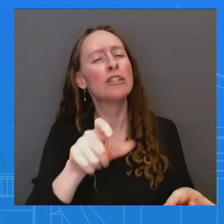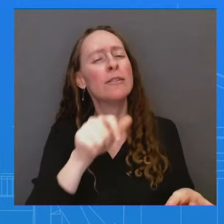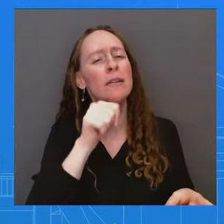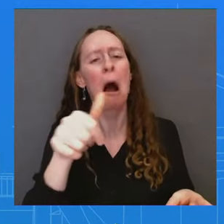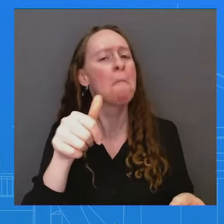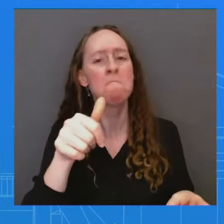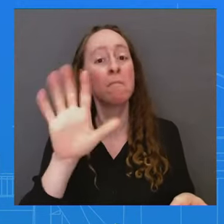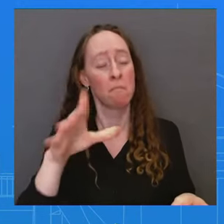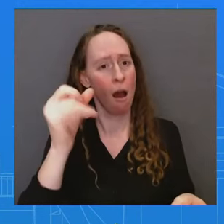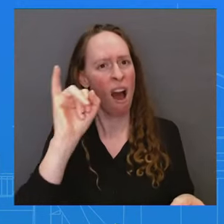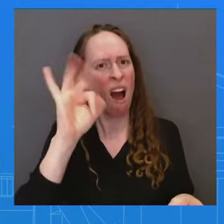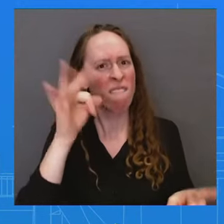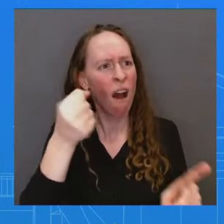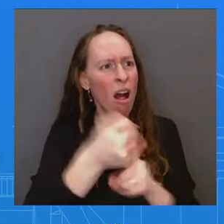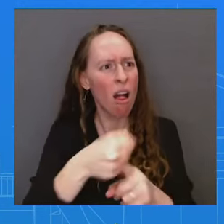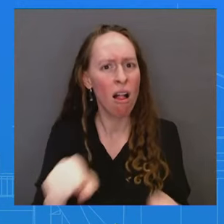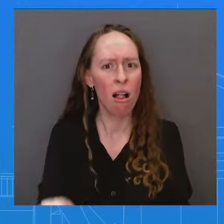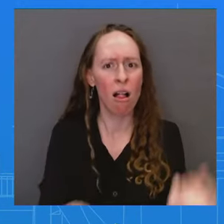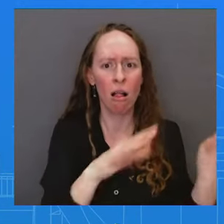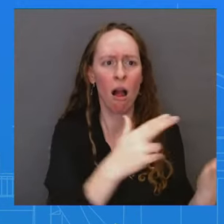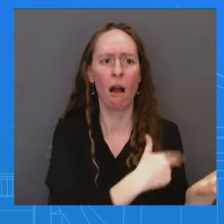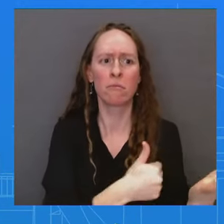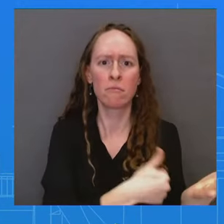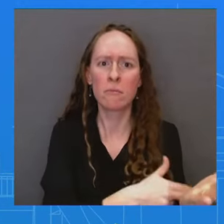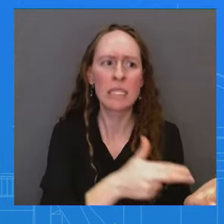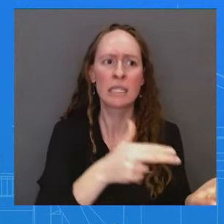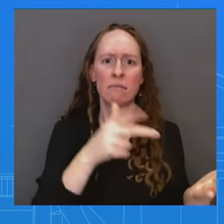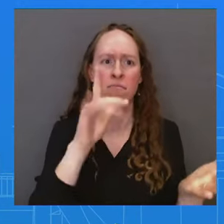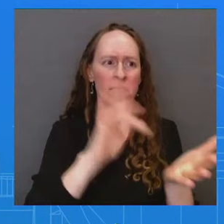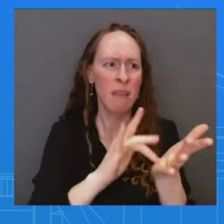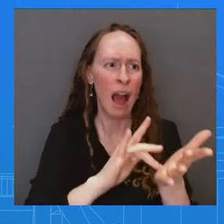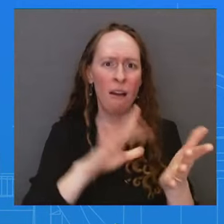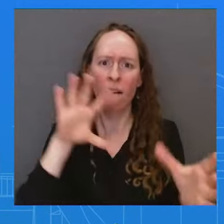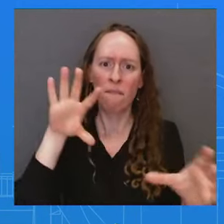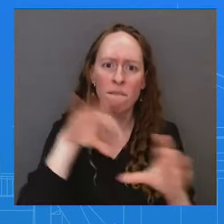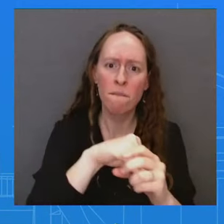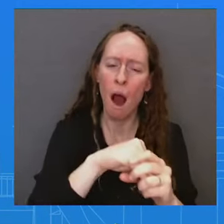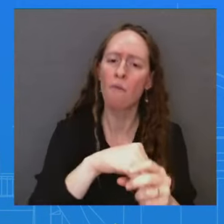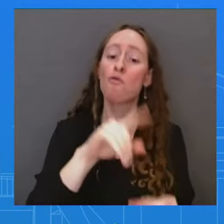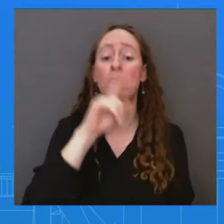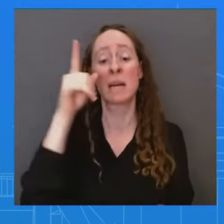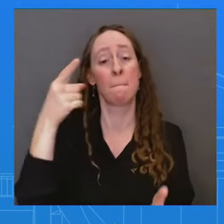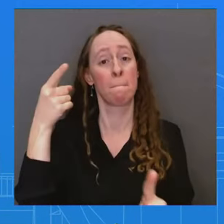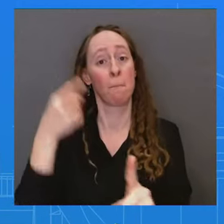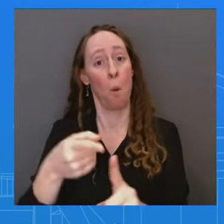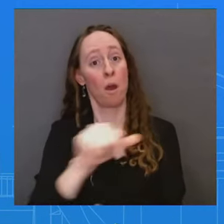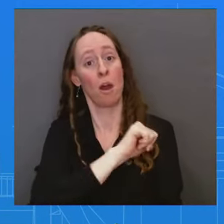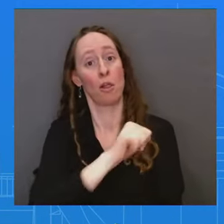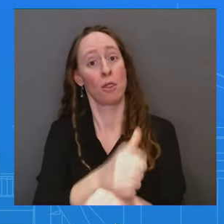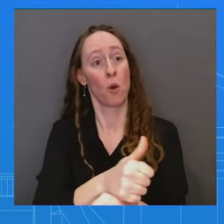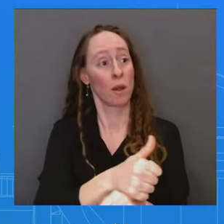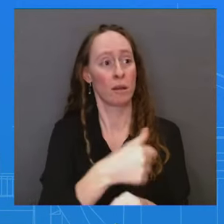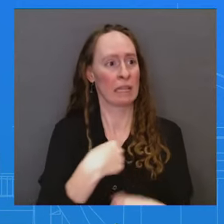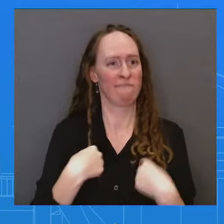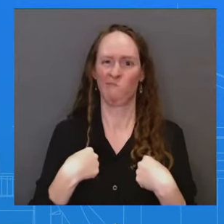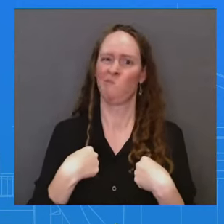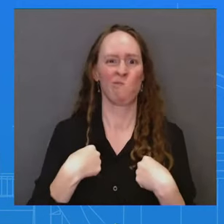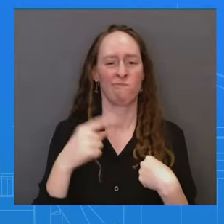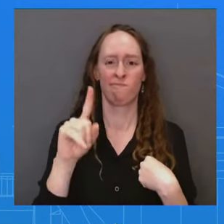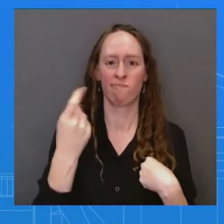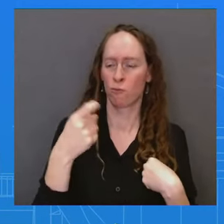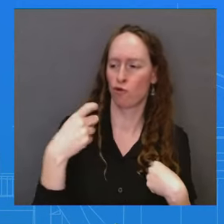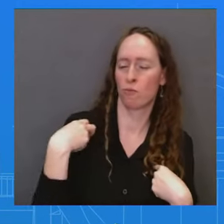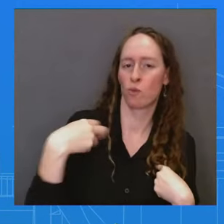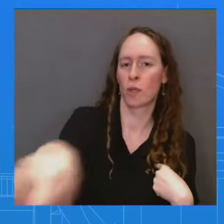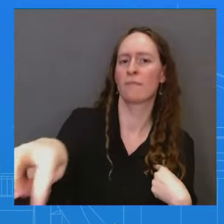medical, certainly to the degree where the authority has to be delegated, that the White House needs to know. And Karina has talked about the the memo that Mr.